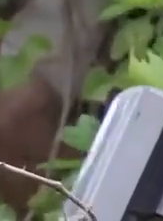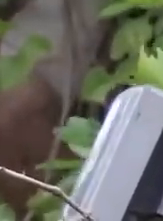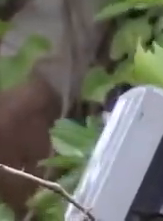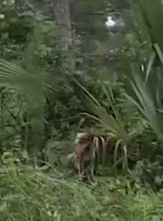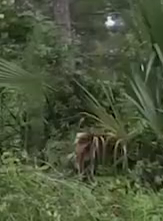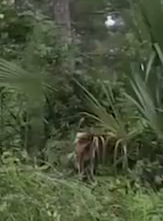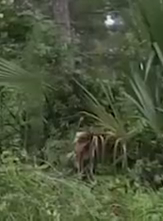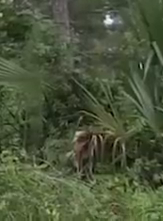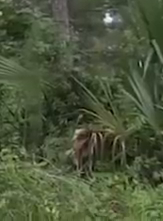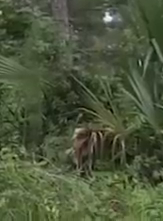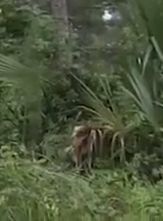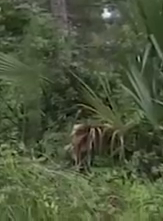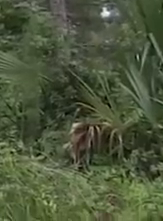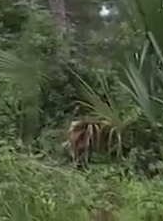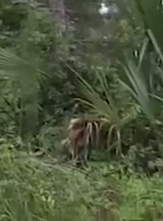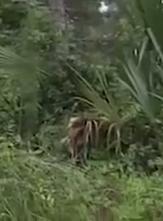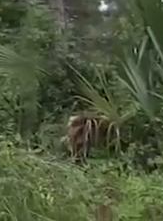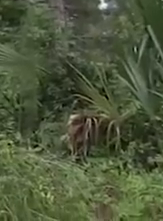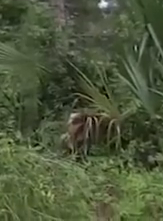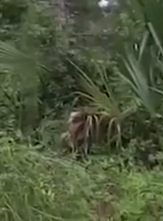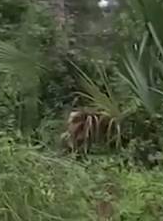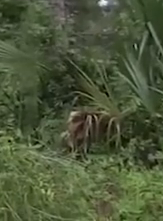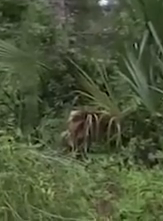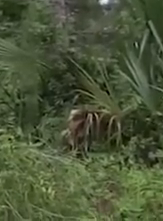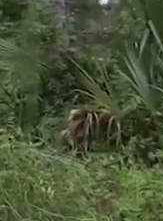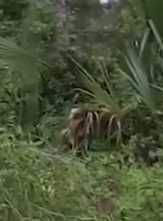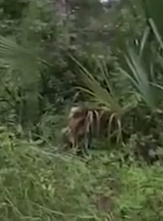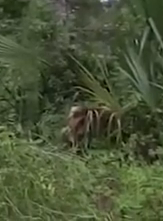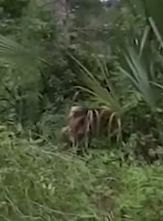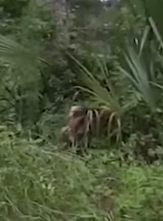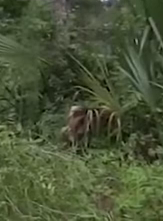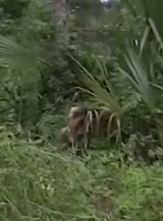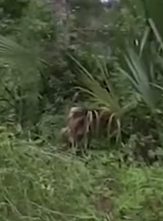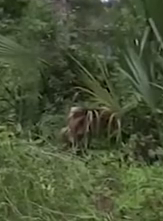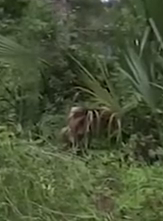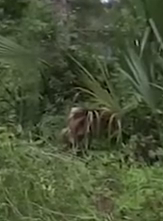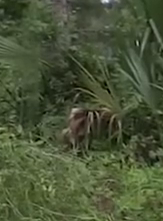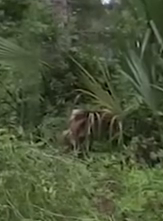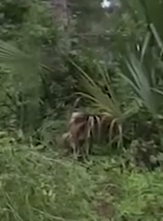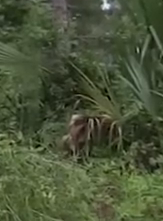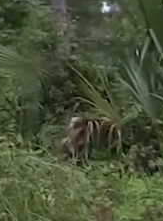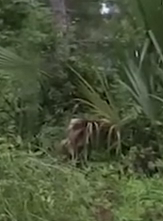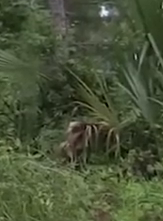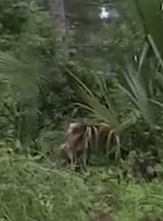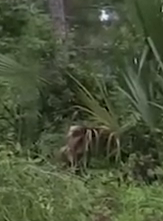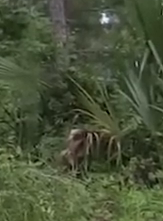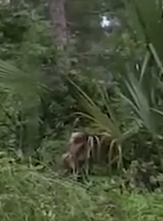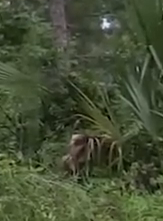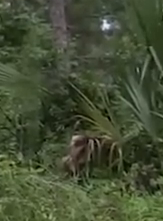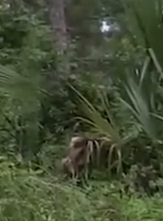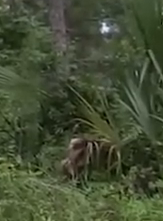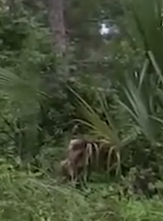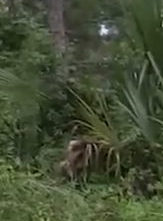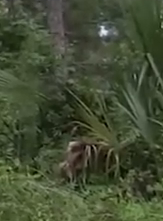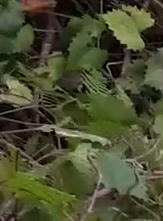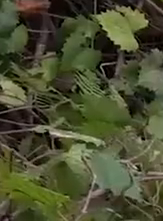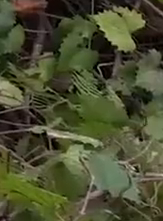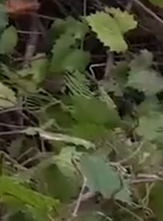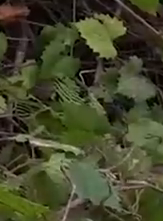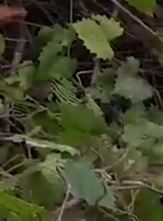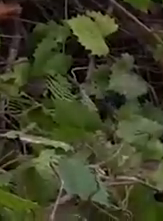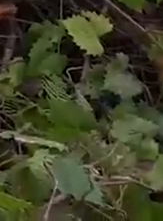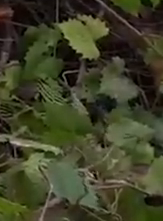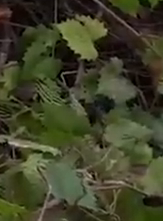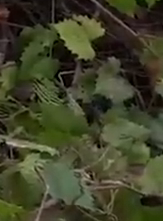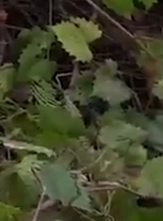which are two big prevention measures we take to keep everyone safe and their property protected. This same crew also